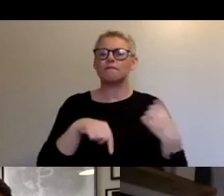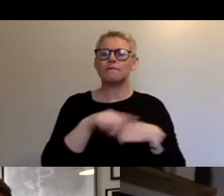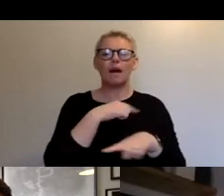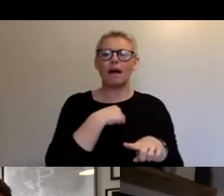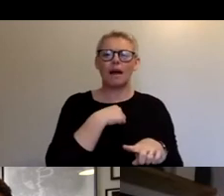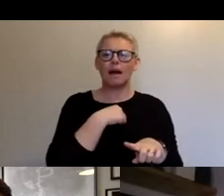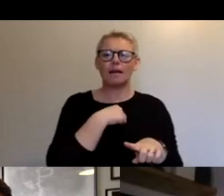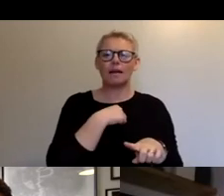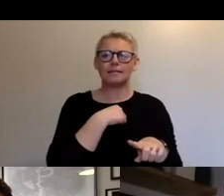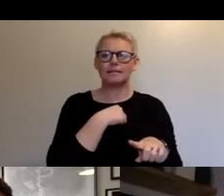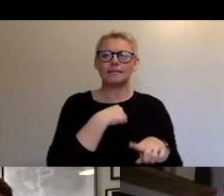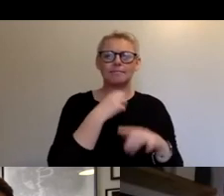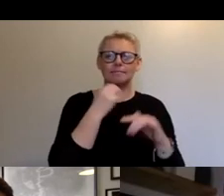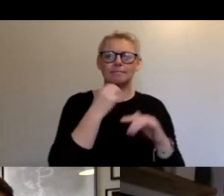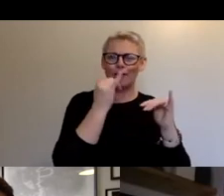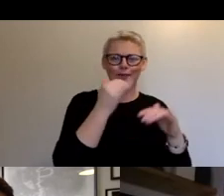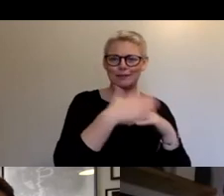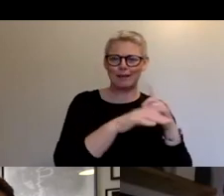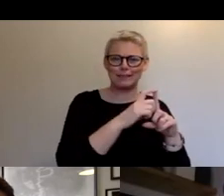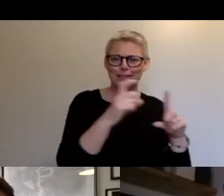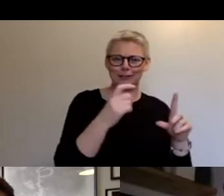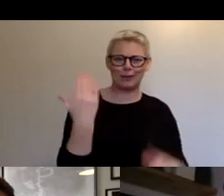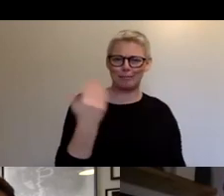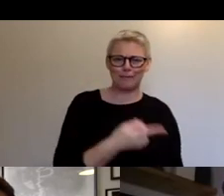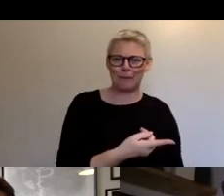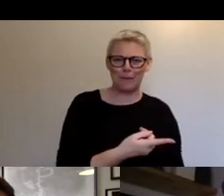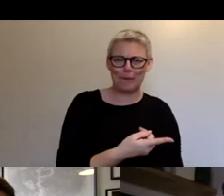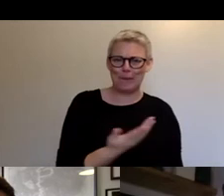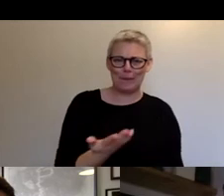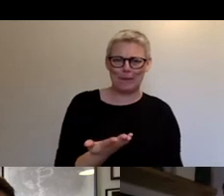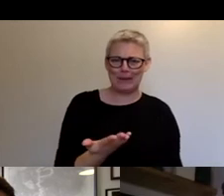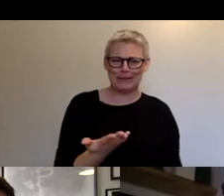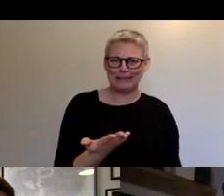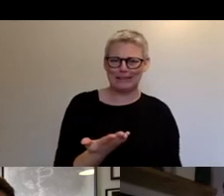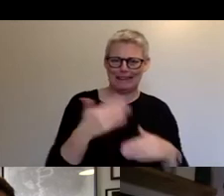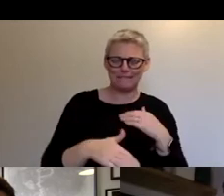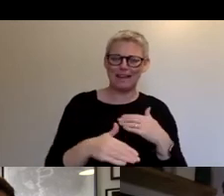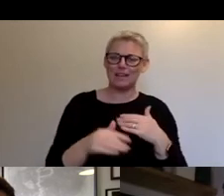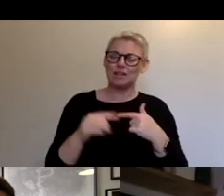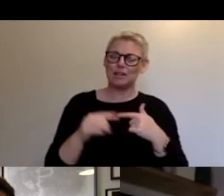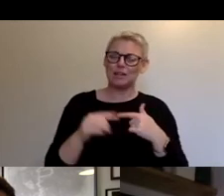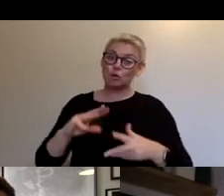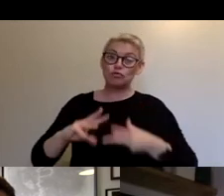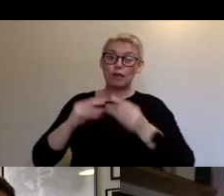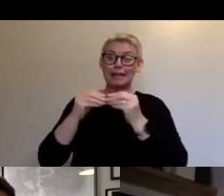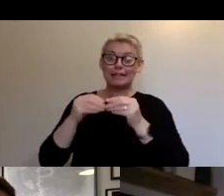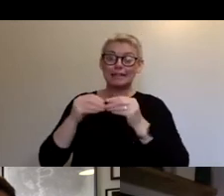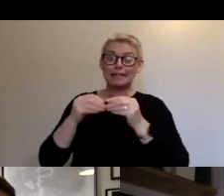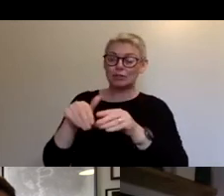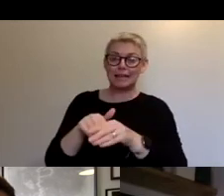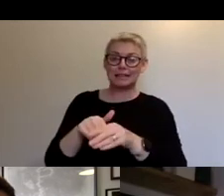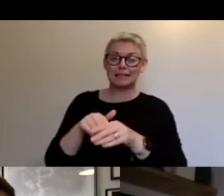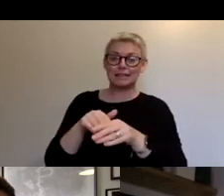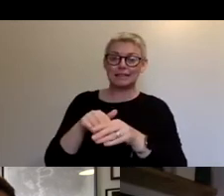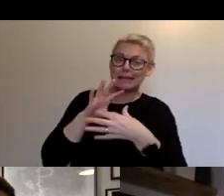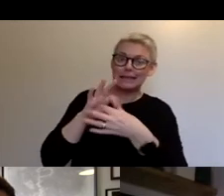anything digitally like that before, but sort of creating content that, that volume and, and, um, that way of engaging audiences. It's, it's, it's not